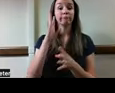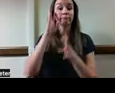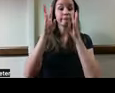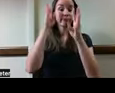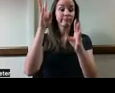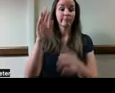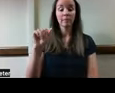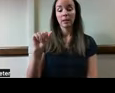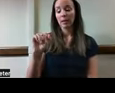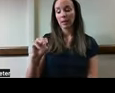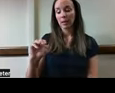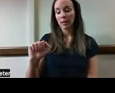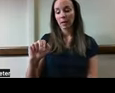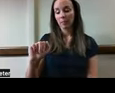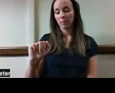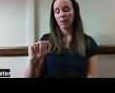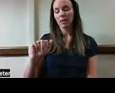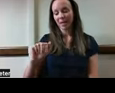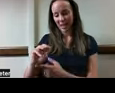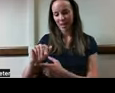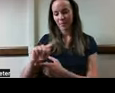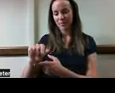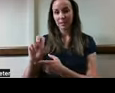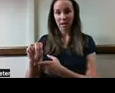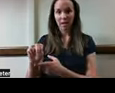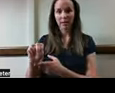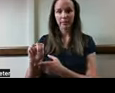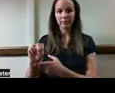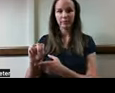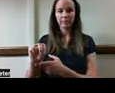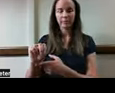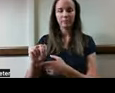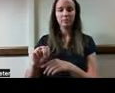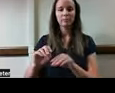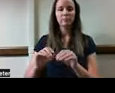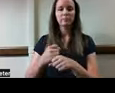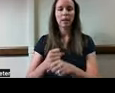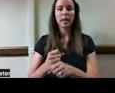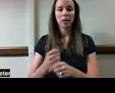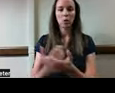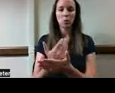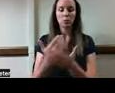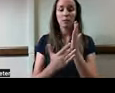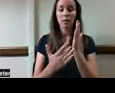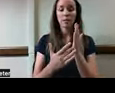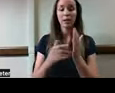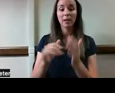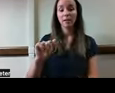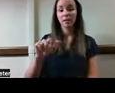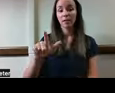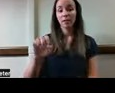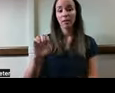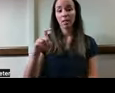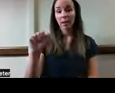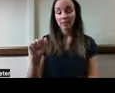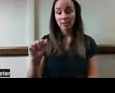Amazon, as you might imagine, is getting into this business. So for anyone who has an Alexa voice assistant, any of the Echo devices or the